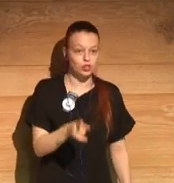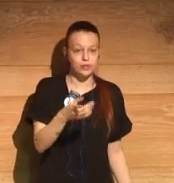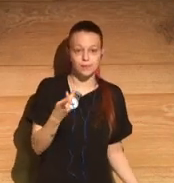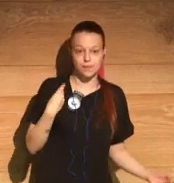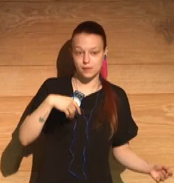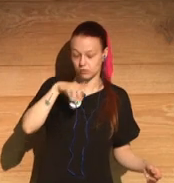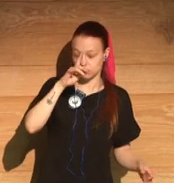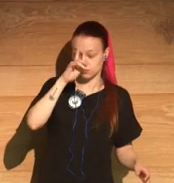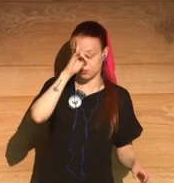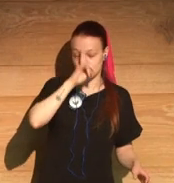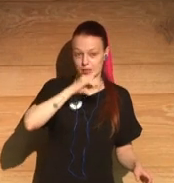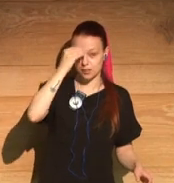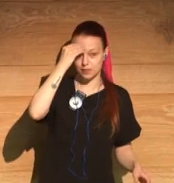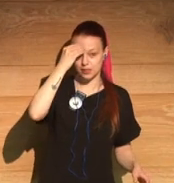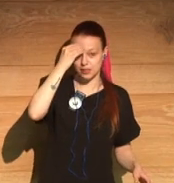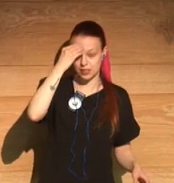What?